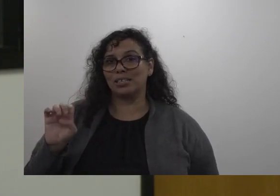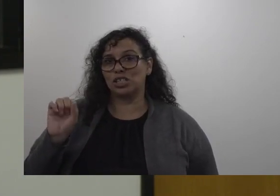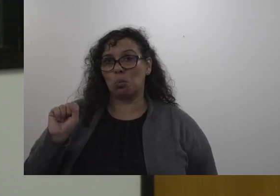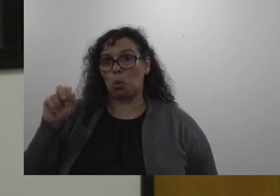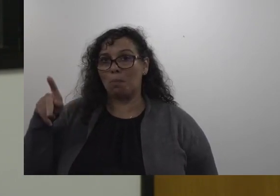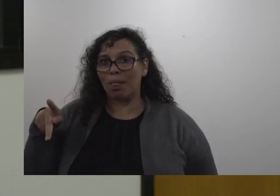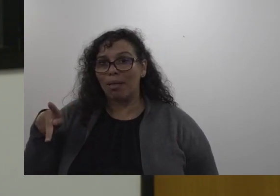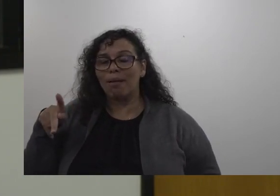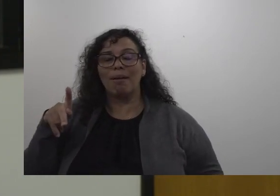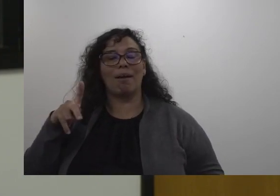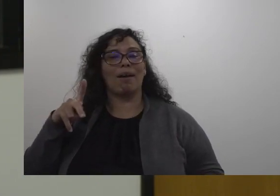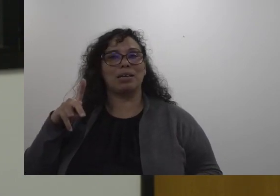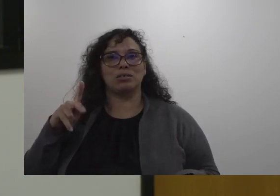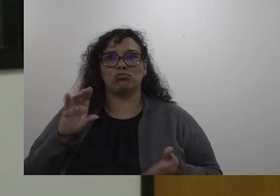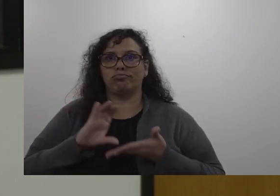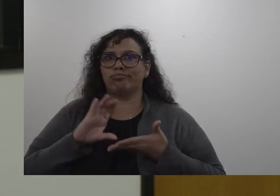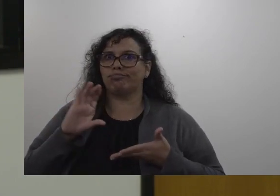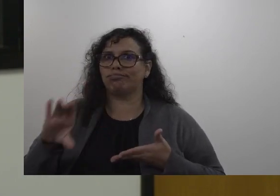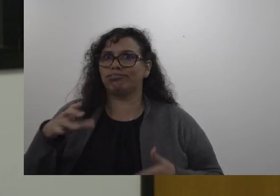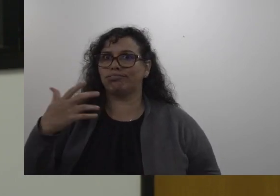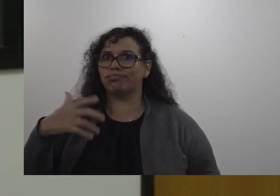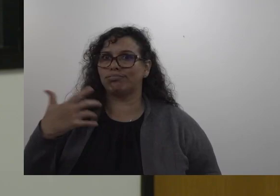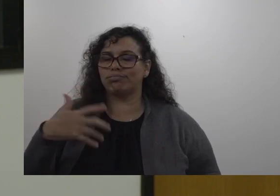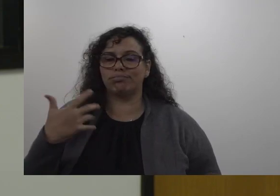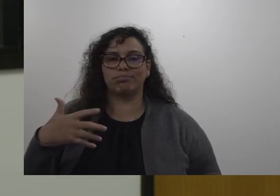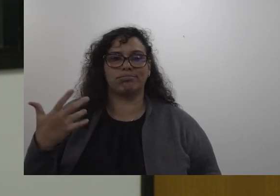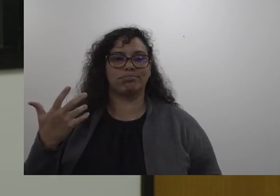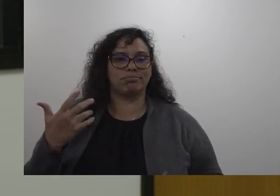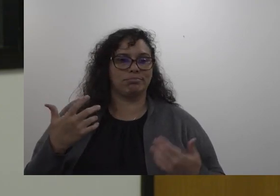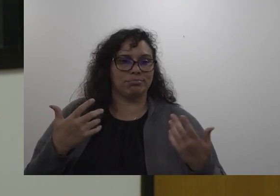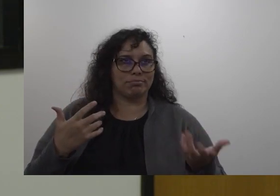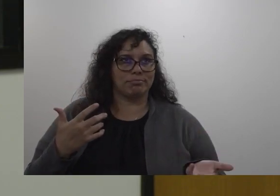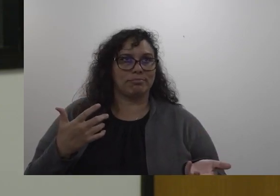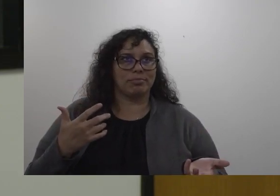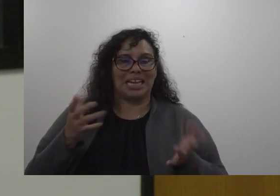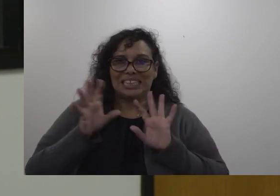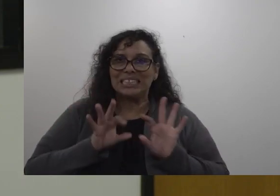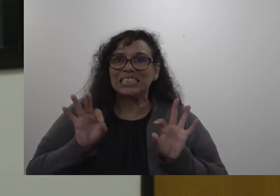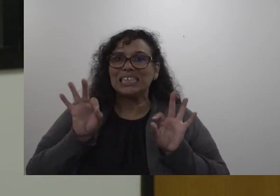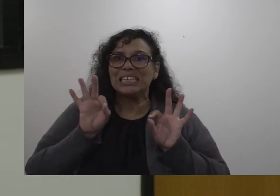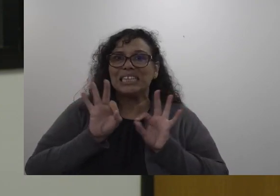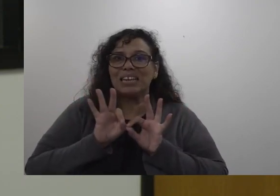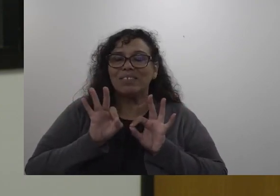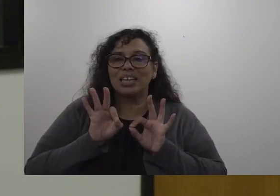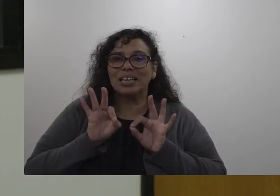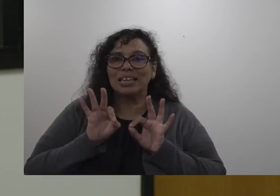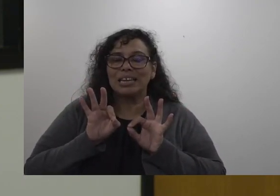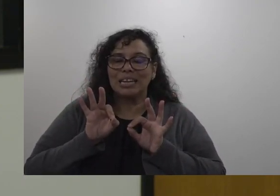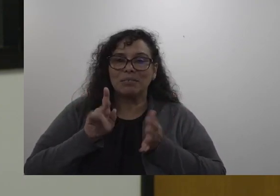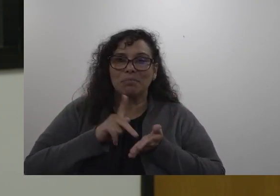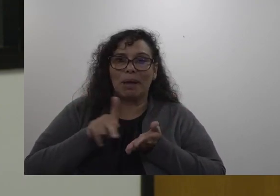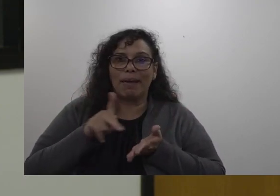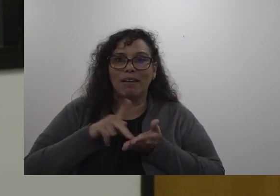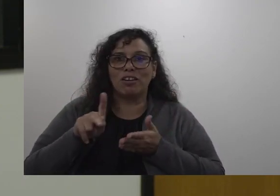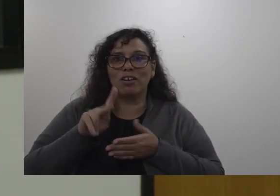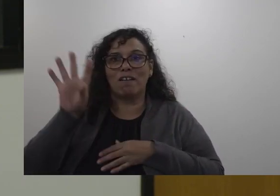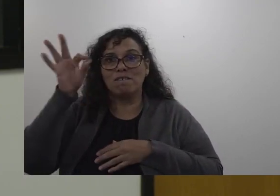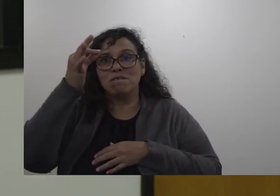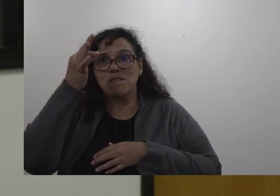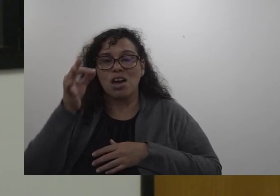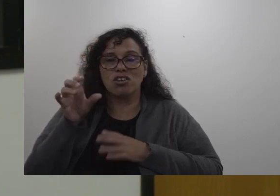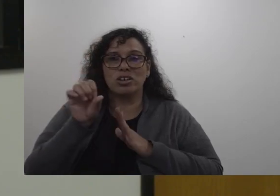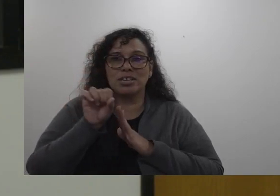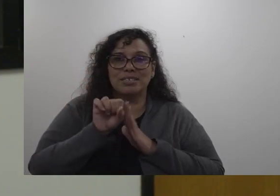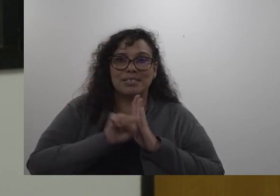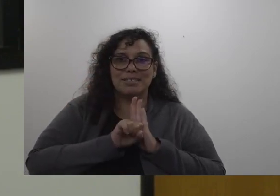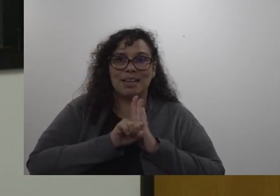our major investments that are significantly funded by federal and state funds to support the